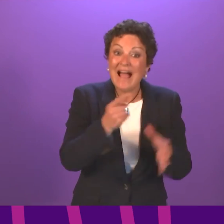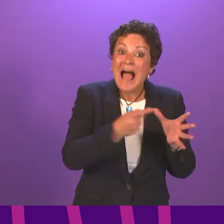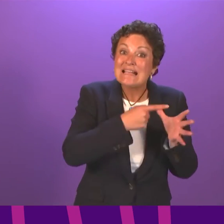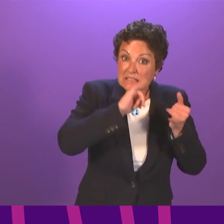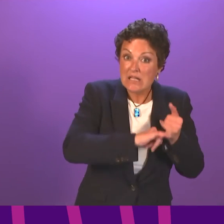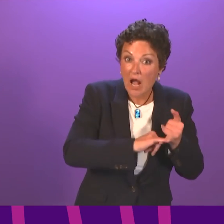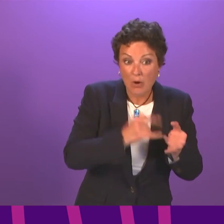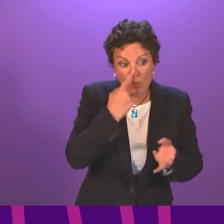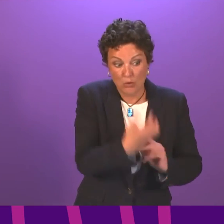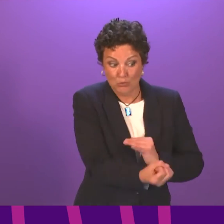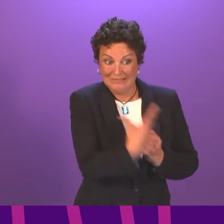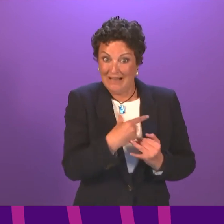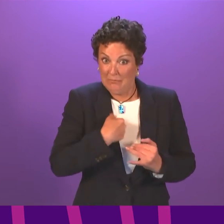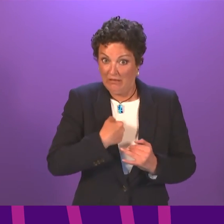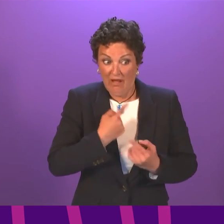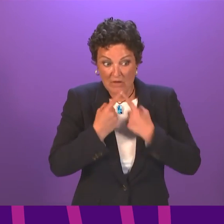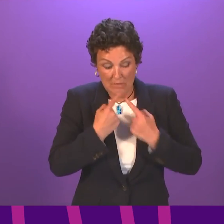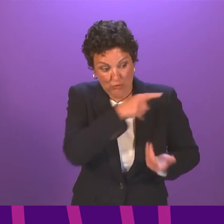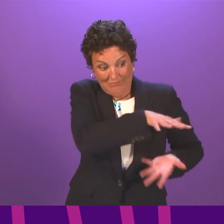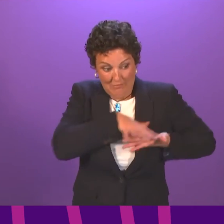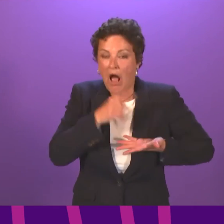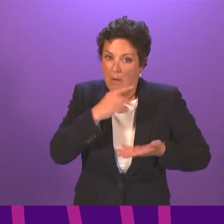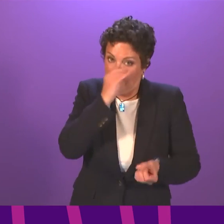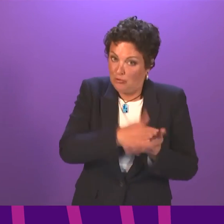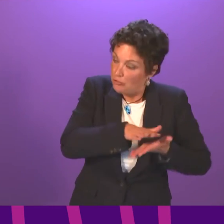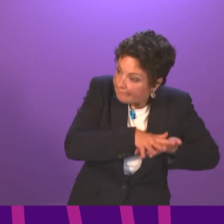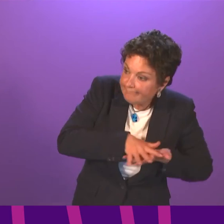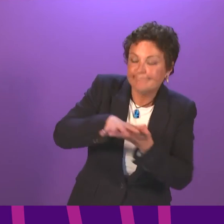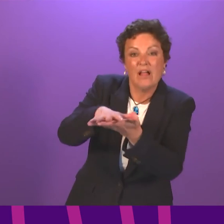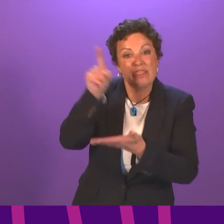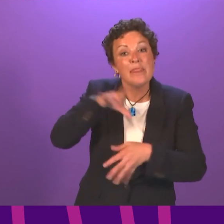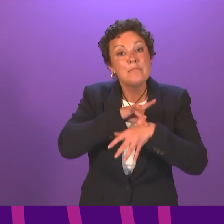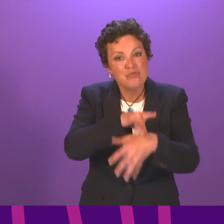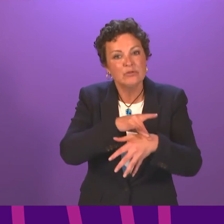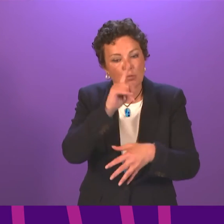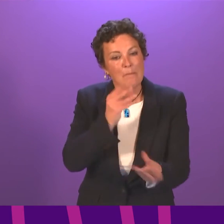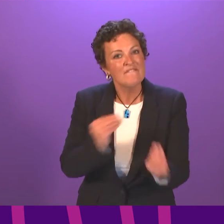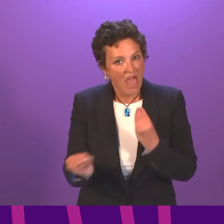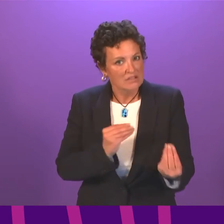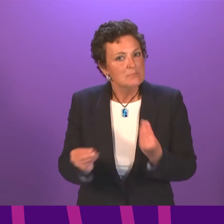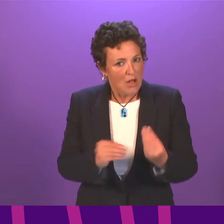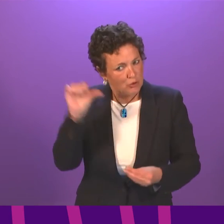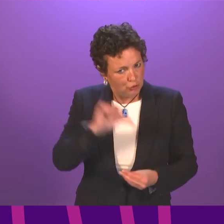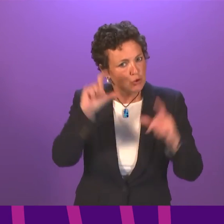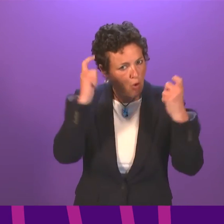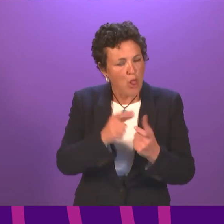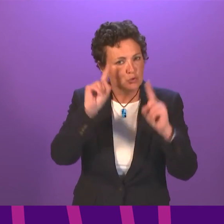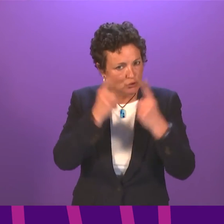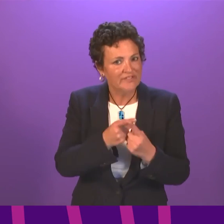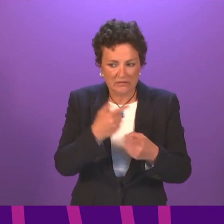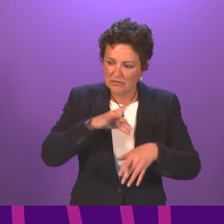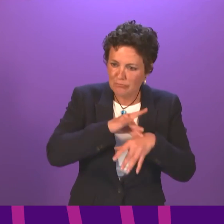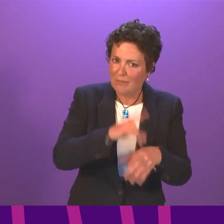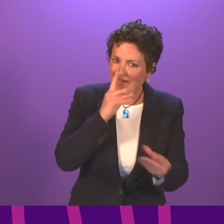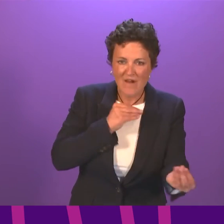particular case, then I can make sure that that is happening. But that should be happening and that is something we have got to make sure it happens so